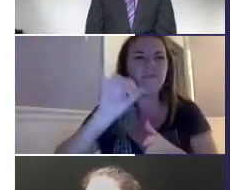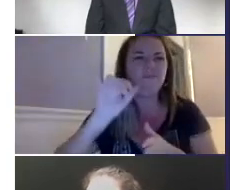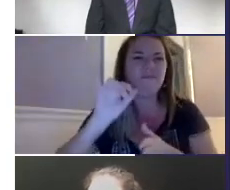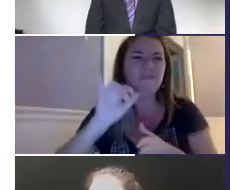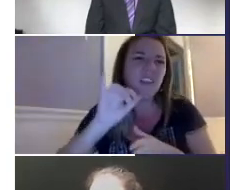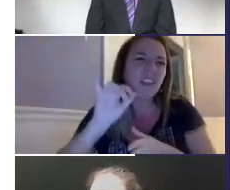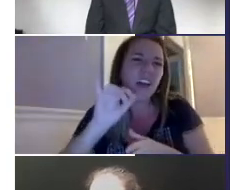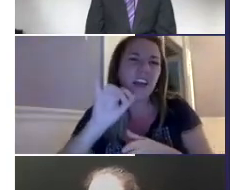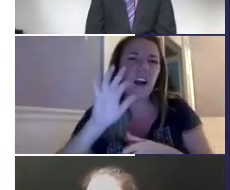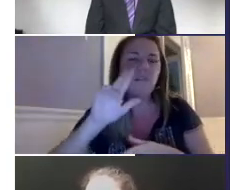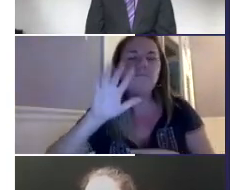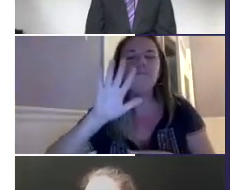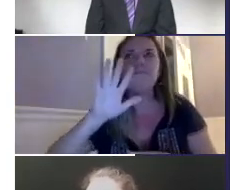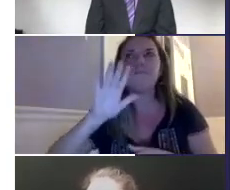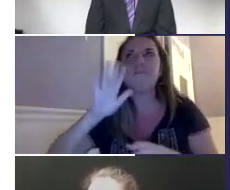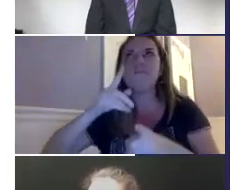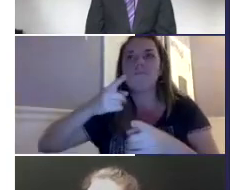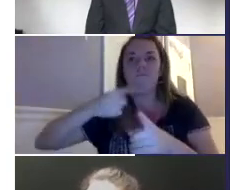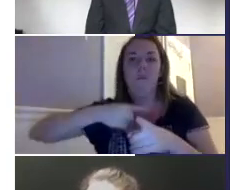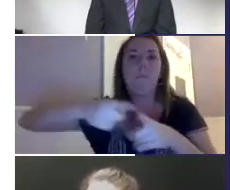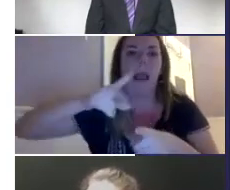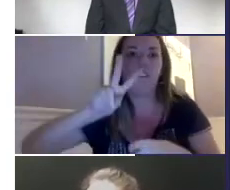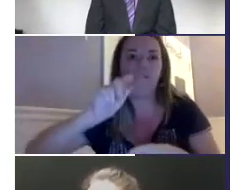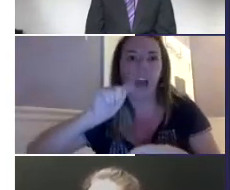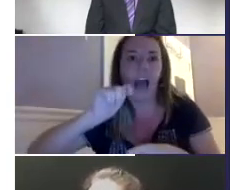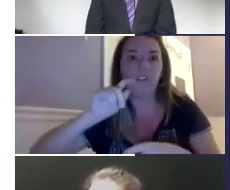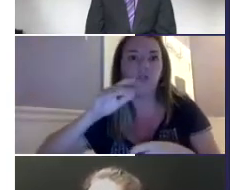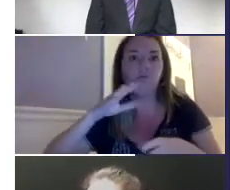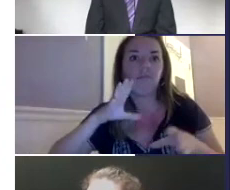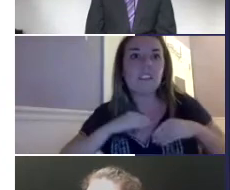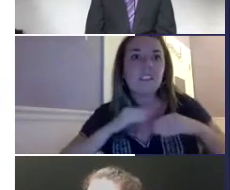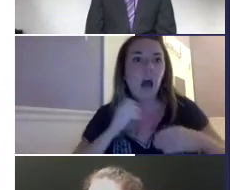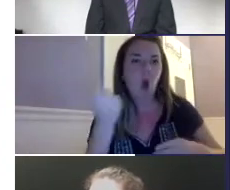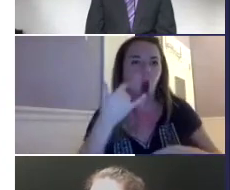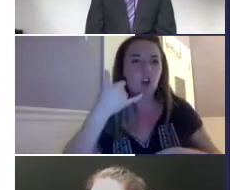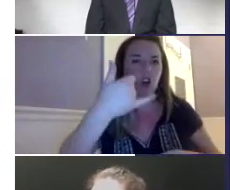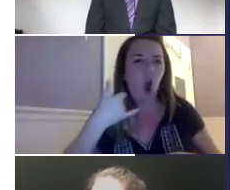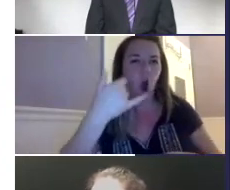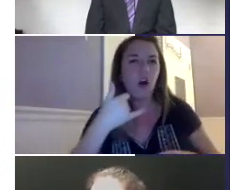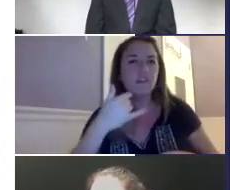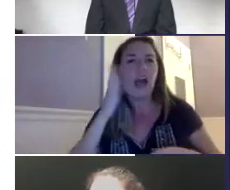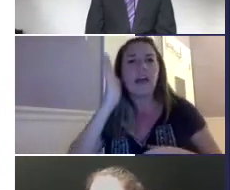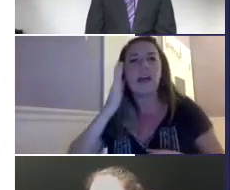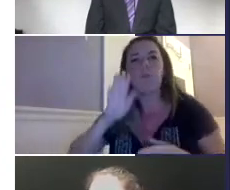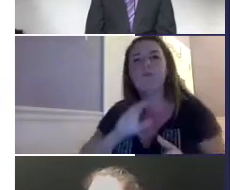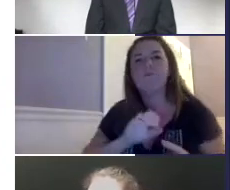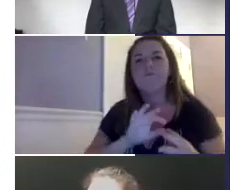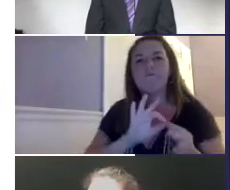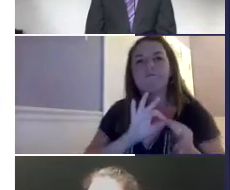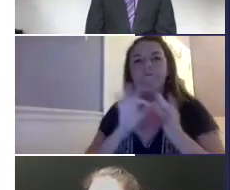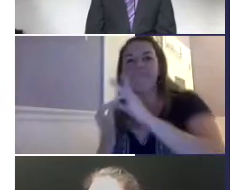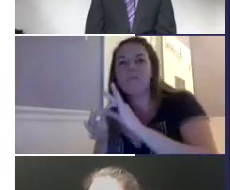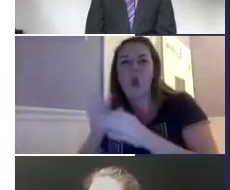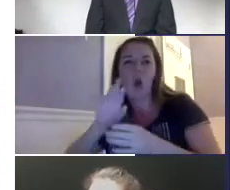there's a one specialist individual person. Like for example, there's a person who accepts all of